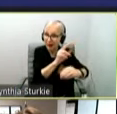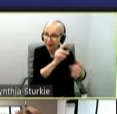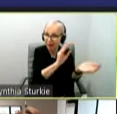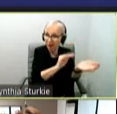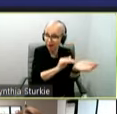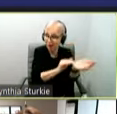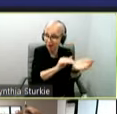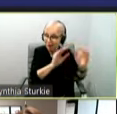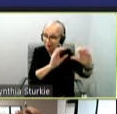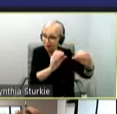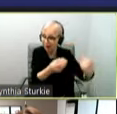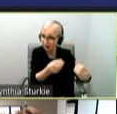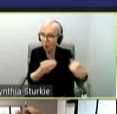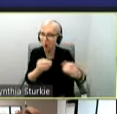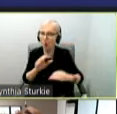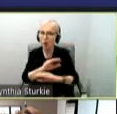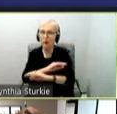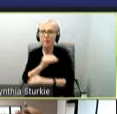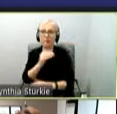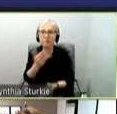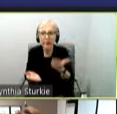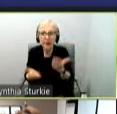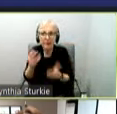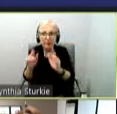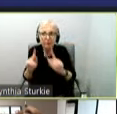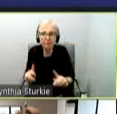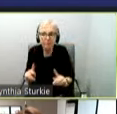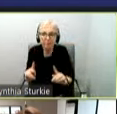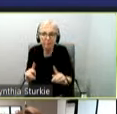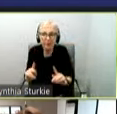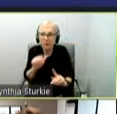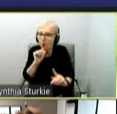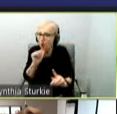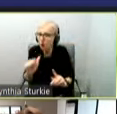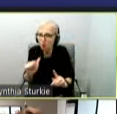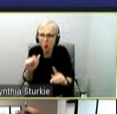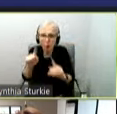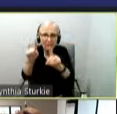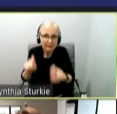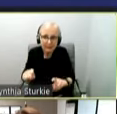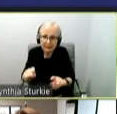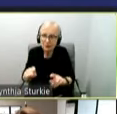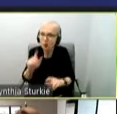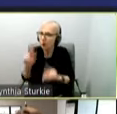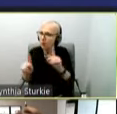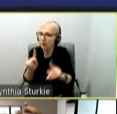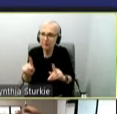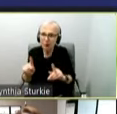who may be asymptomatic or otherwise not seek or receive testing. Next slide.